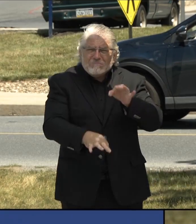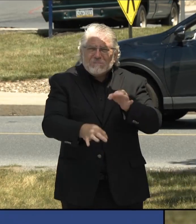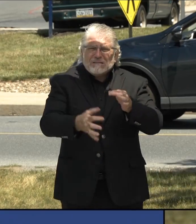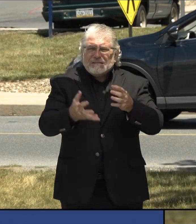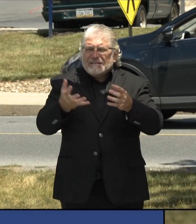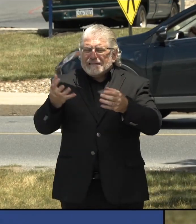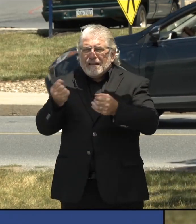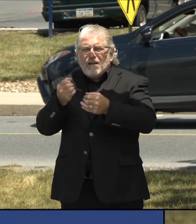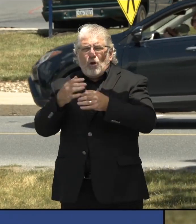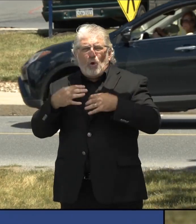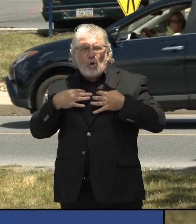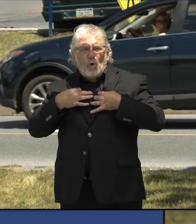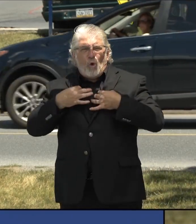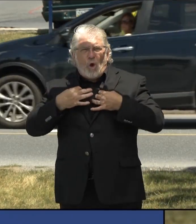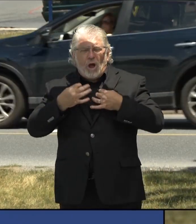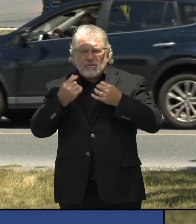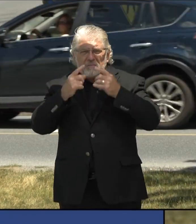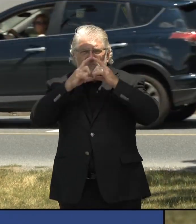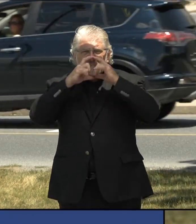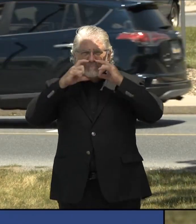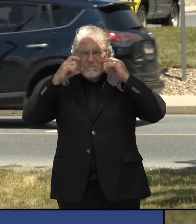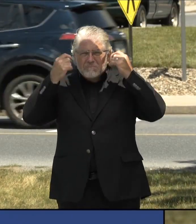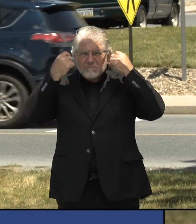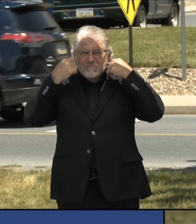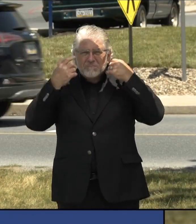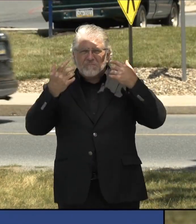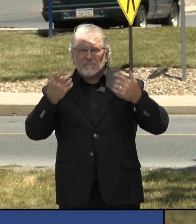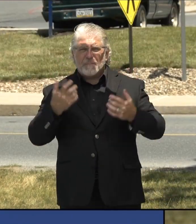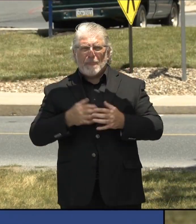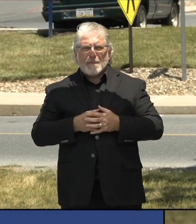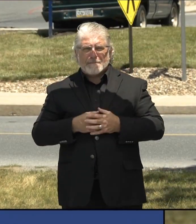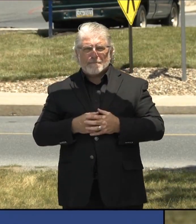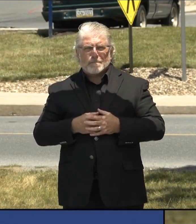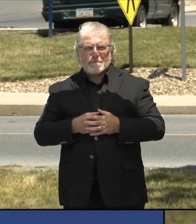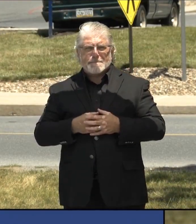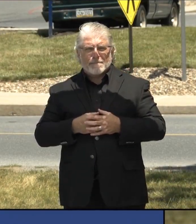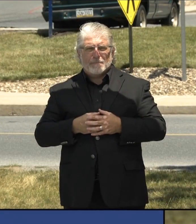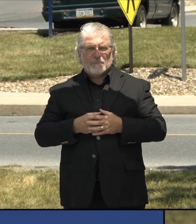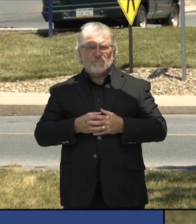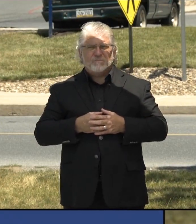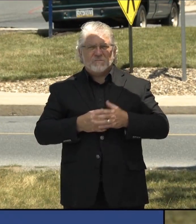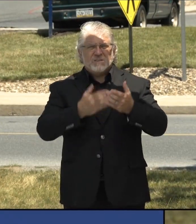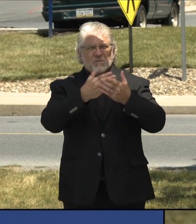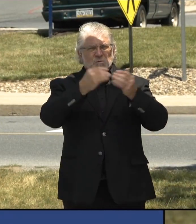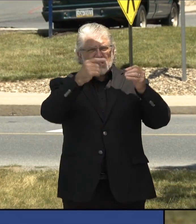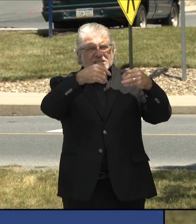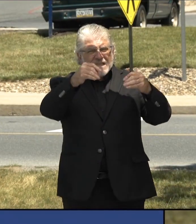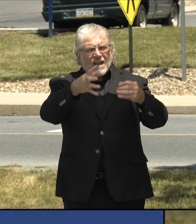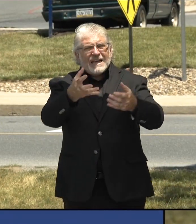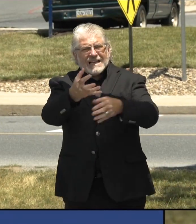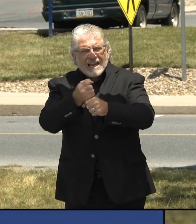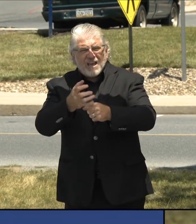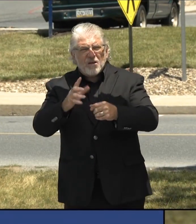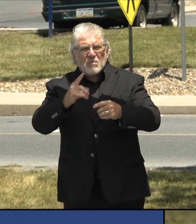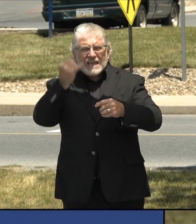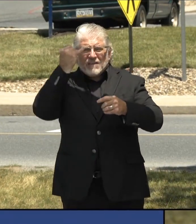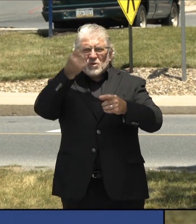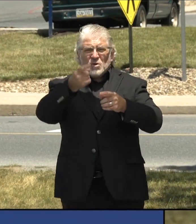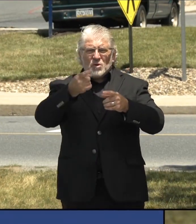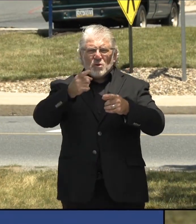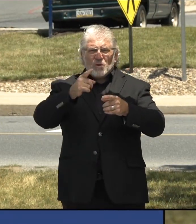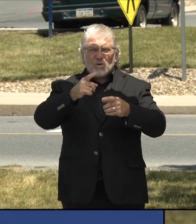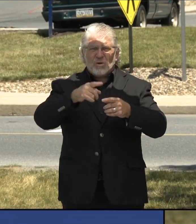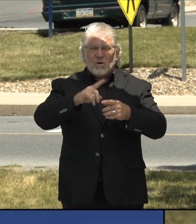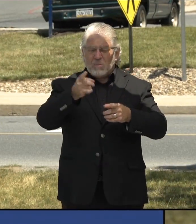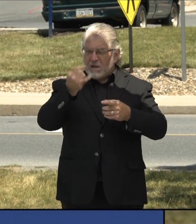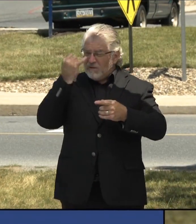masks to be able to give it to customers who don't wear a mask. But we're not looking to put people into jail for not wearing a mask. It